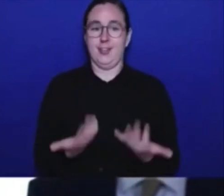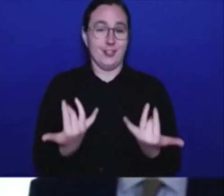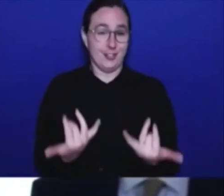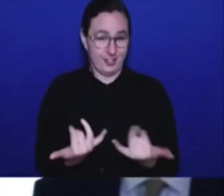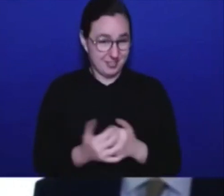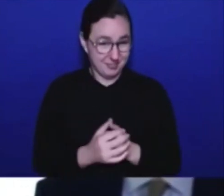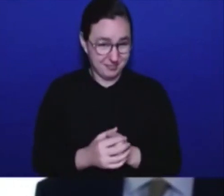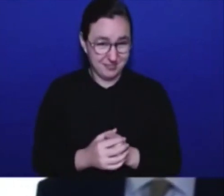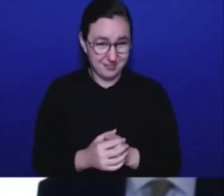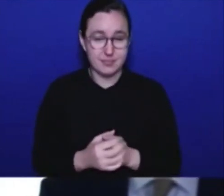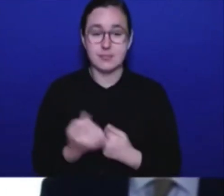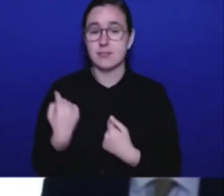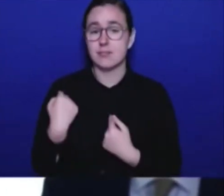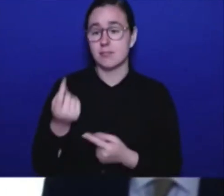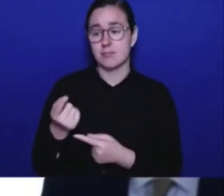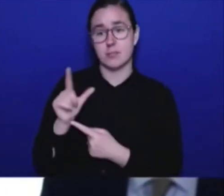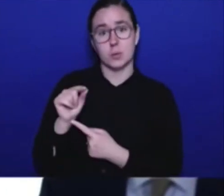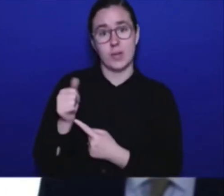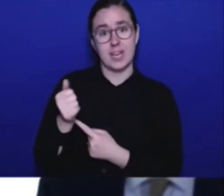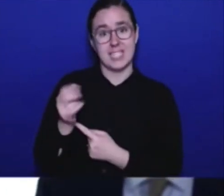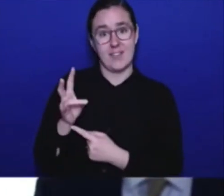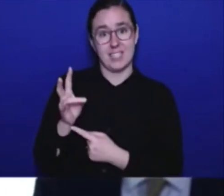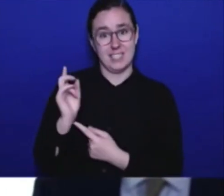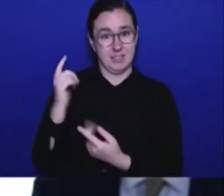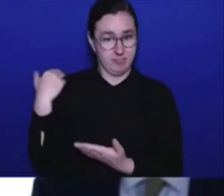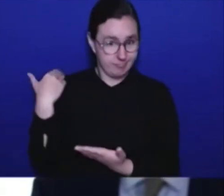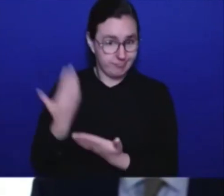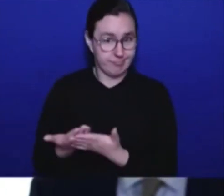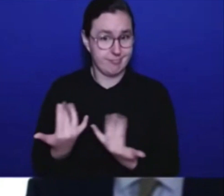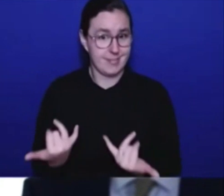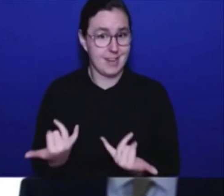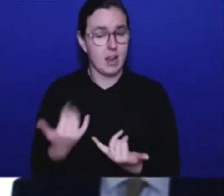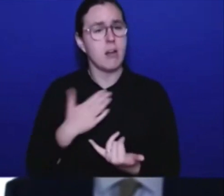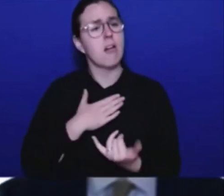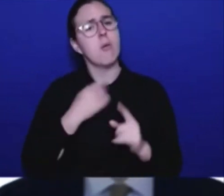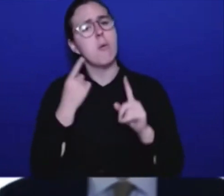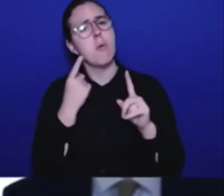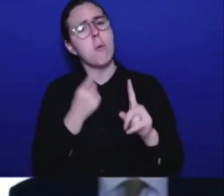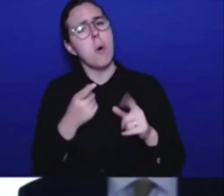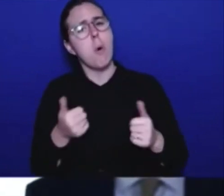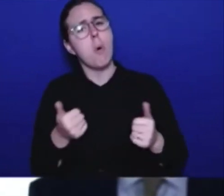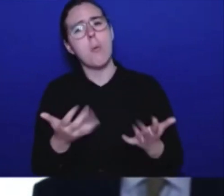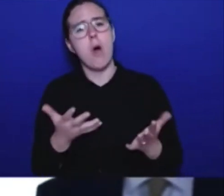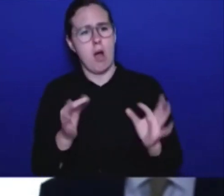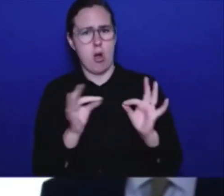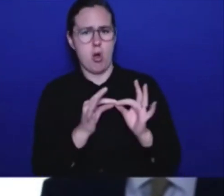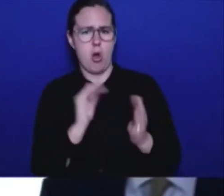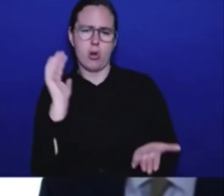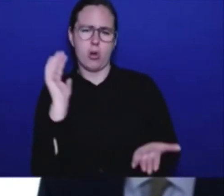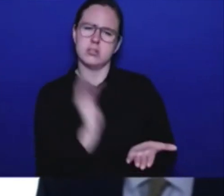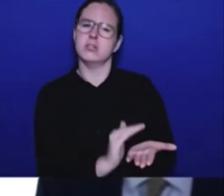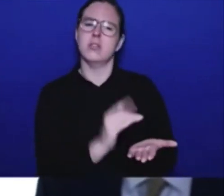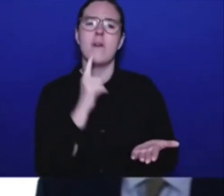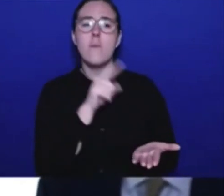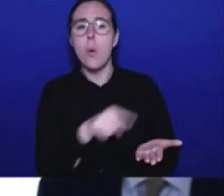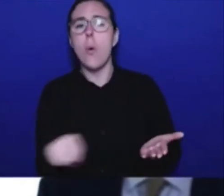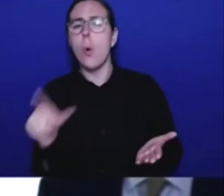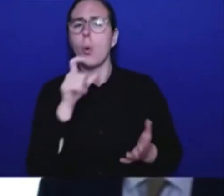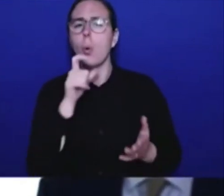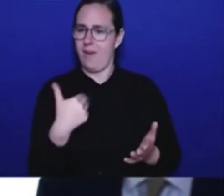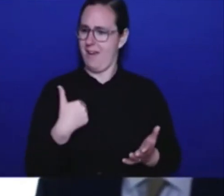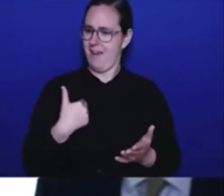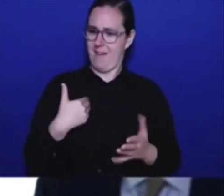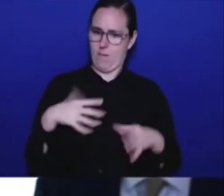includes for millions of vehicle owners. Today marks another milestone in these efforts, with ICBC set to apply to the BC